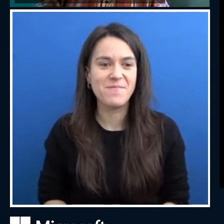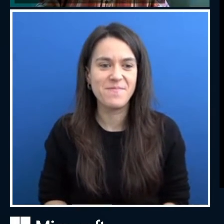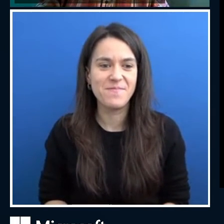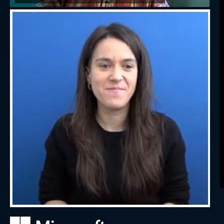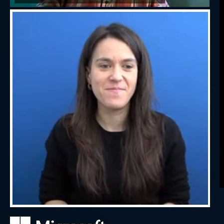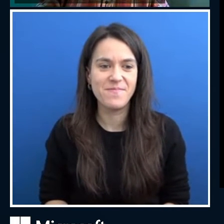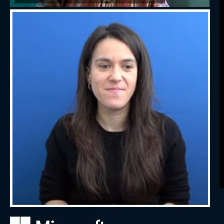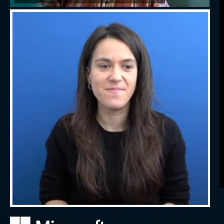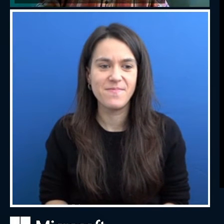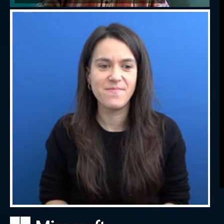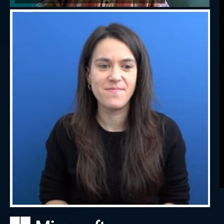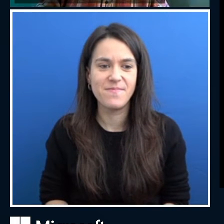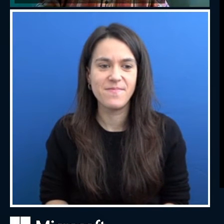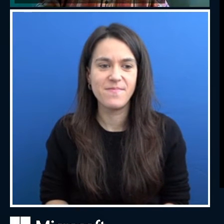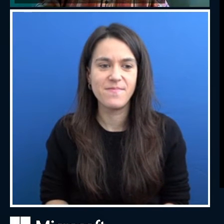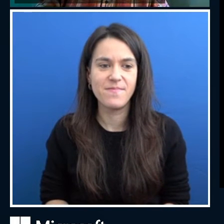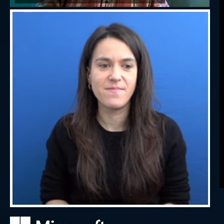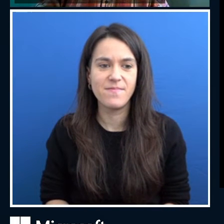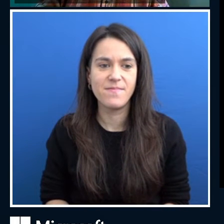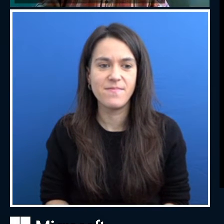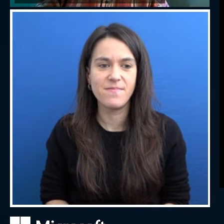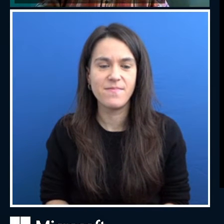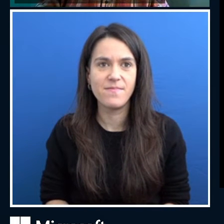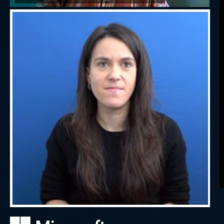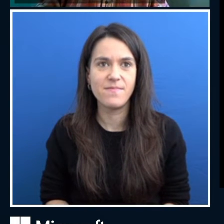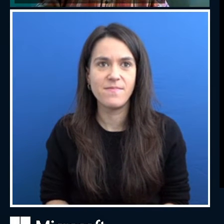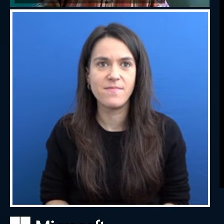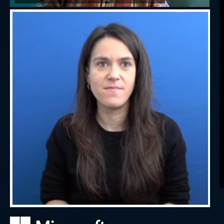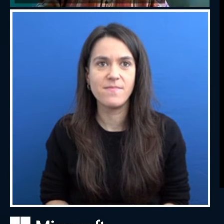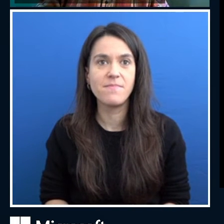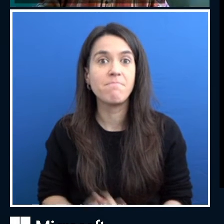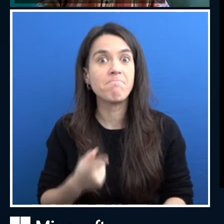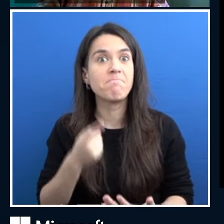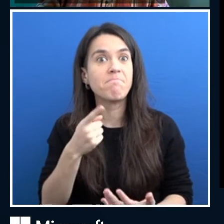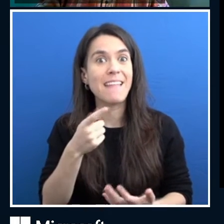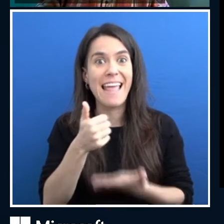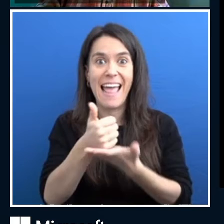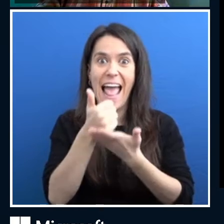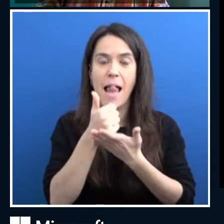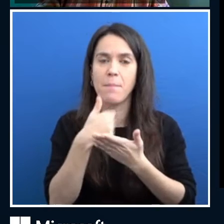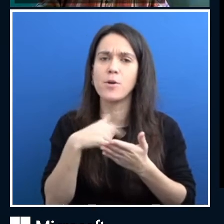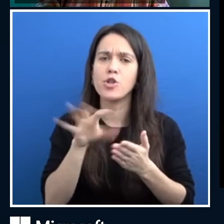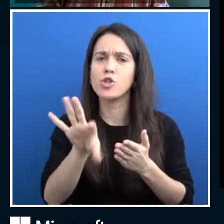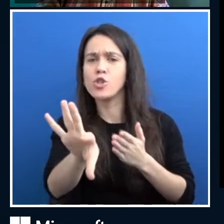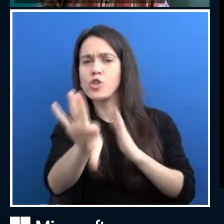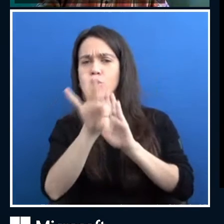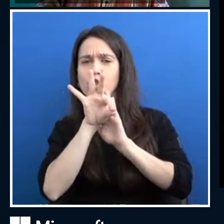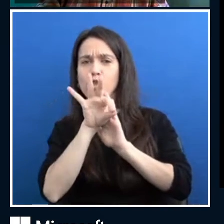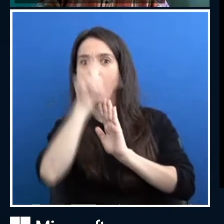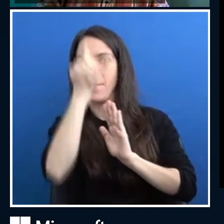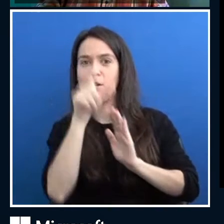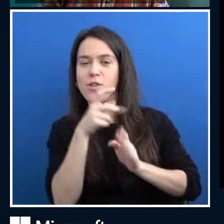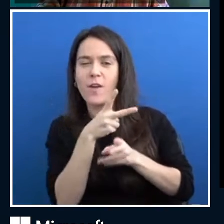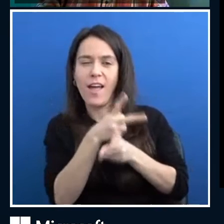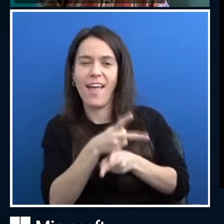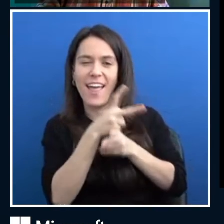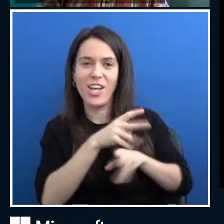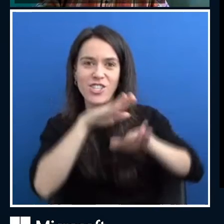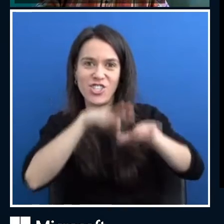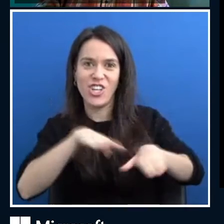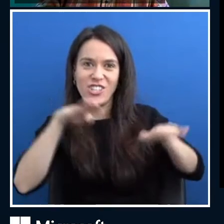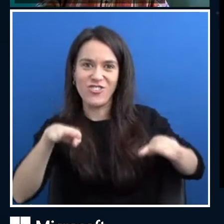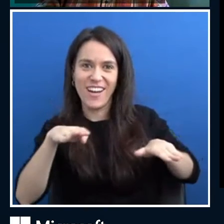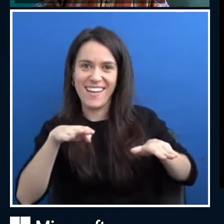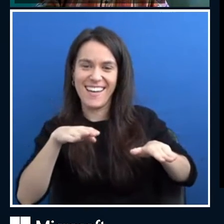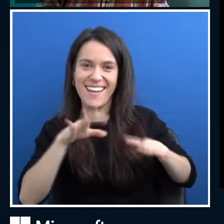AI help you choose a babysitter? Okay, this one's a much more personal one, right? Like if you one, the most